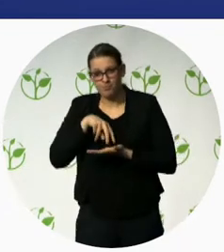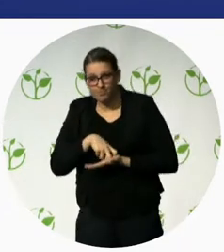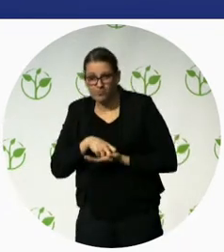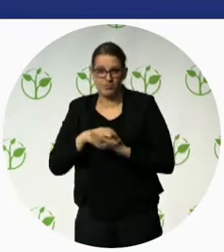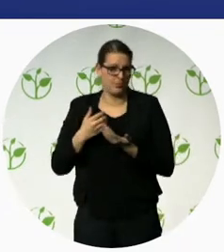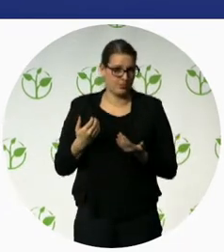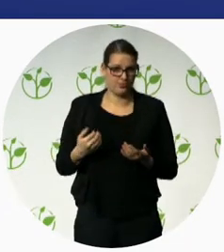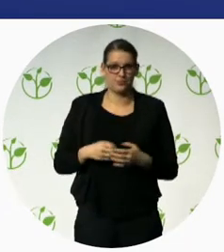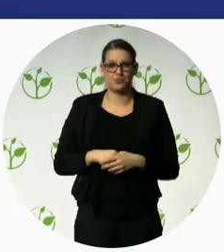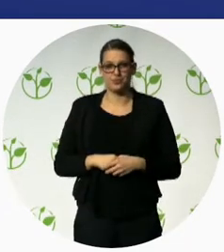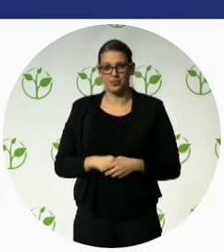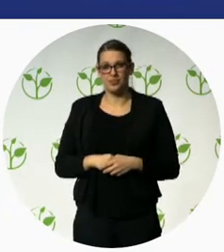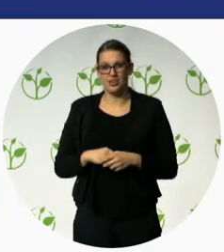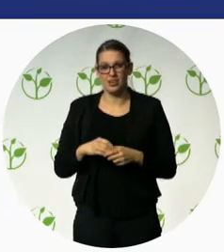$10